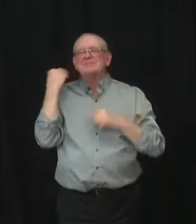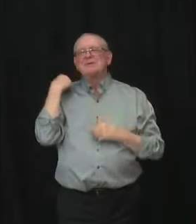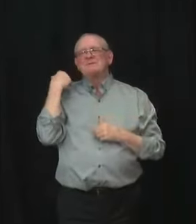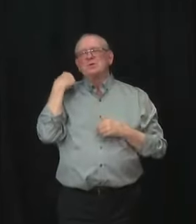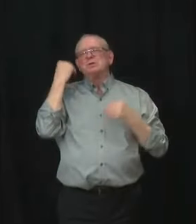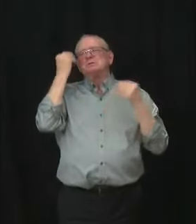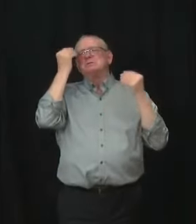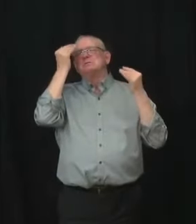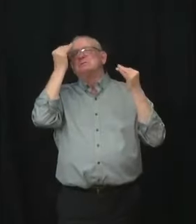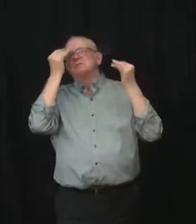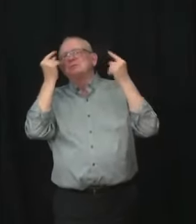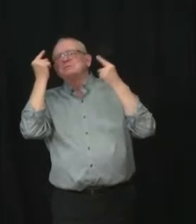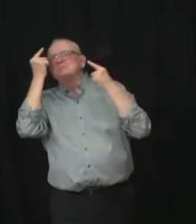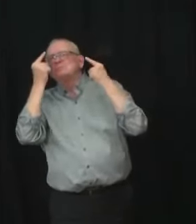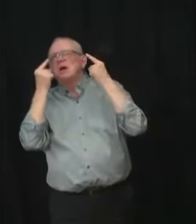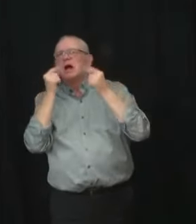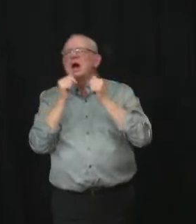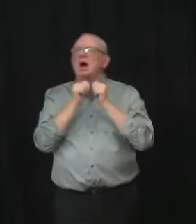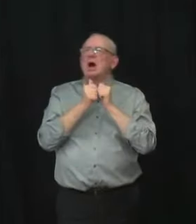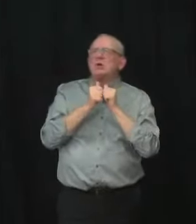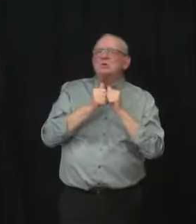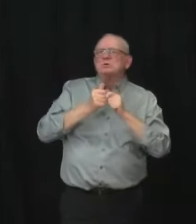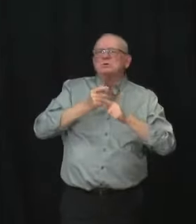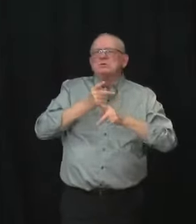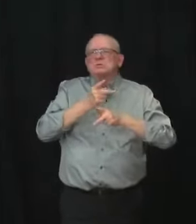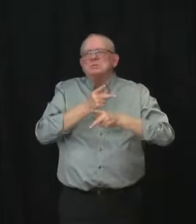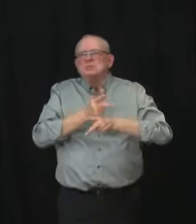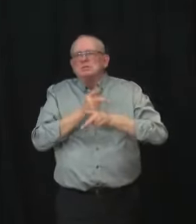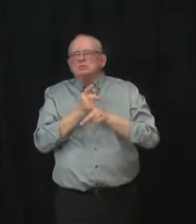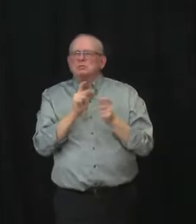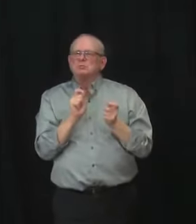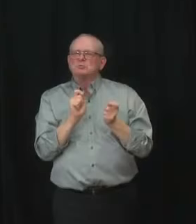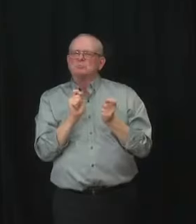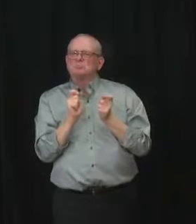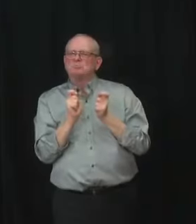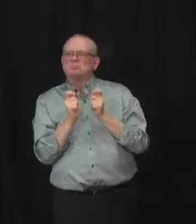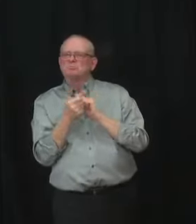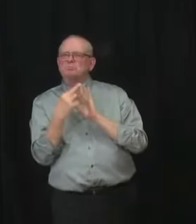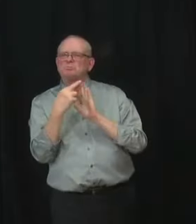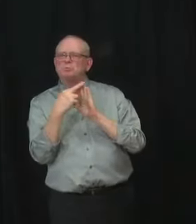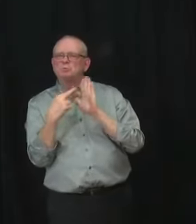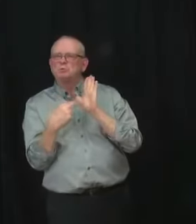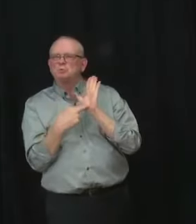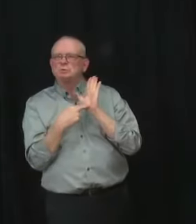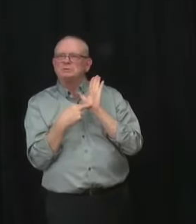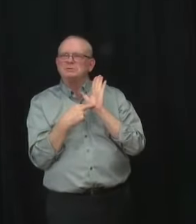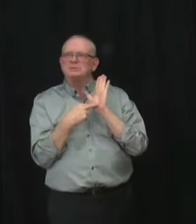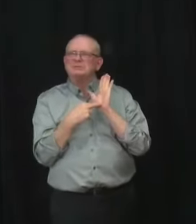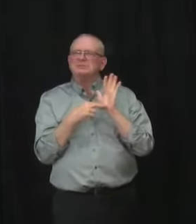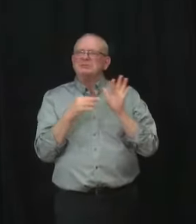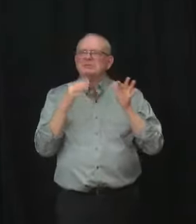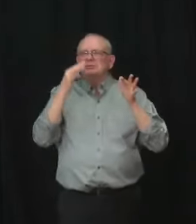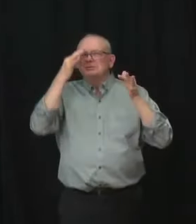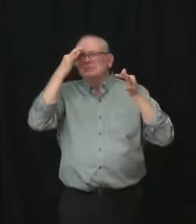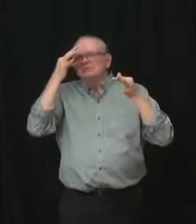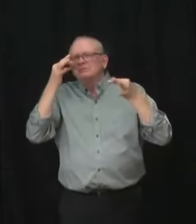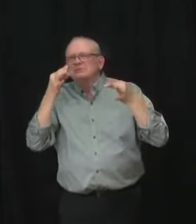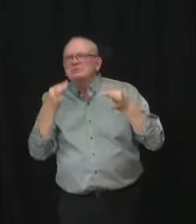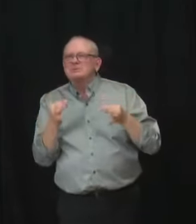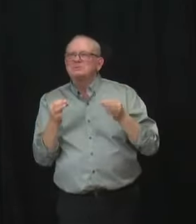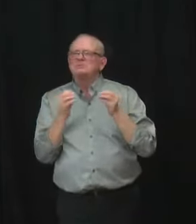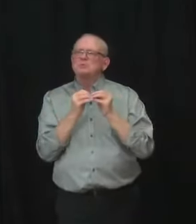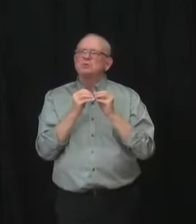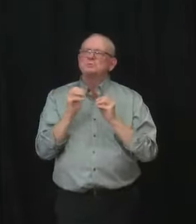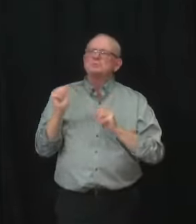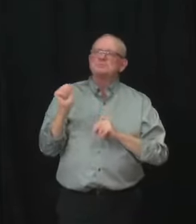can cautiously make decisions that help us get back to more of a normal approach while at the same time not putting